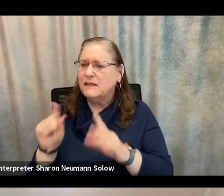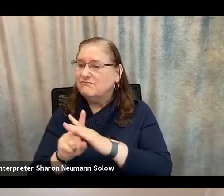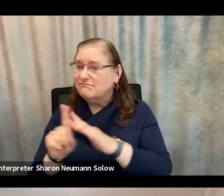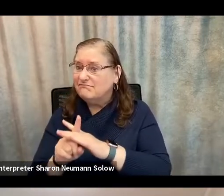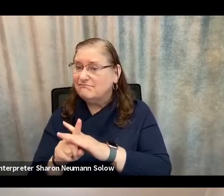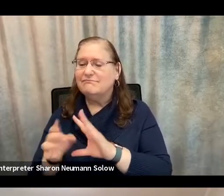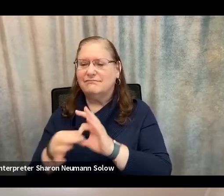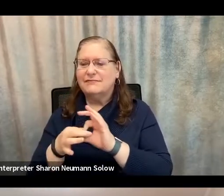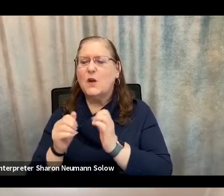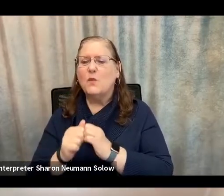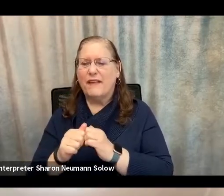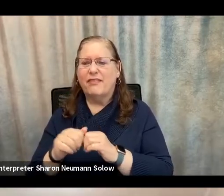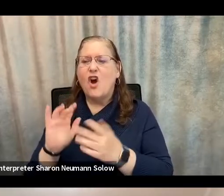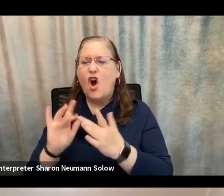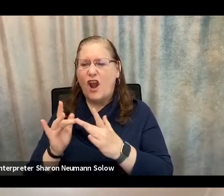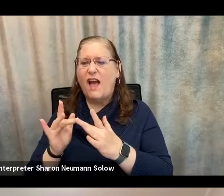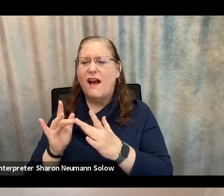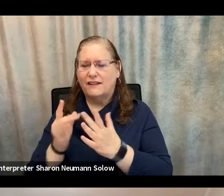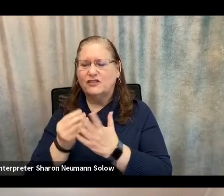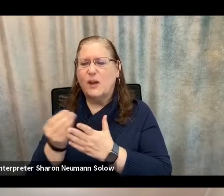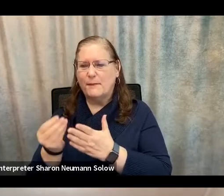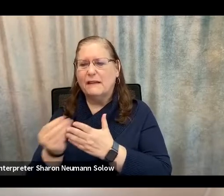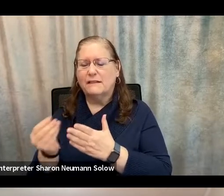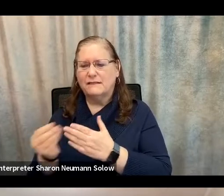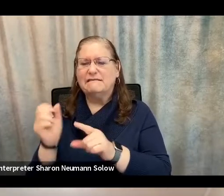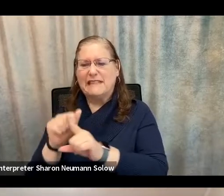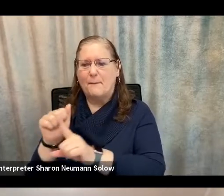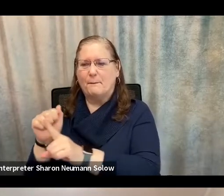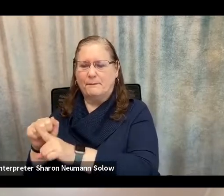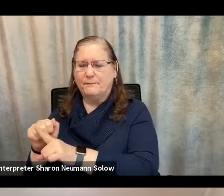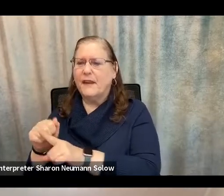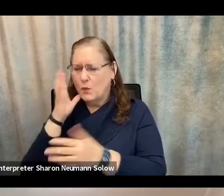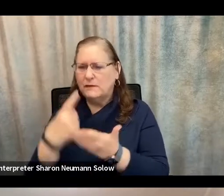online shopping scams, and we're going to be talking about that a little more in detail.